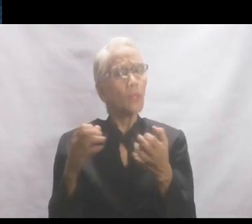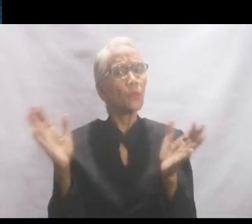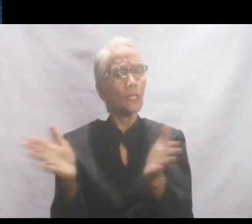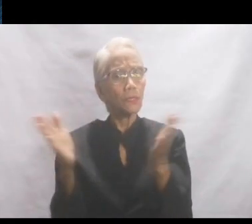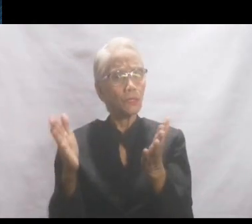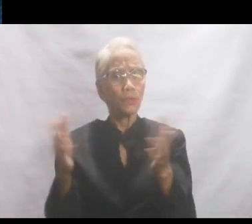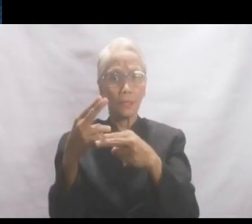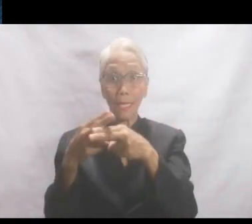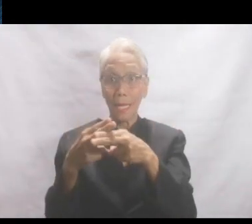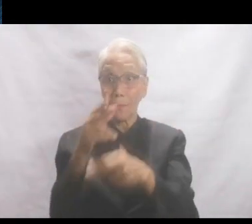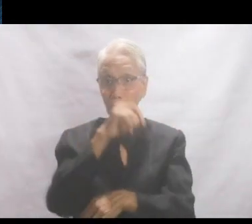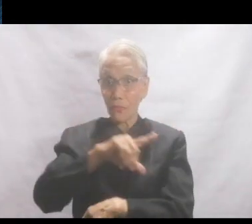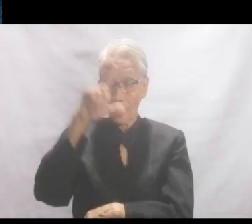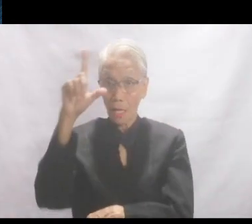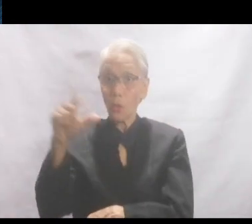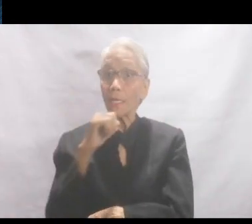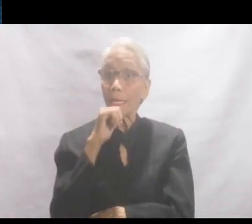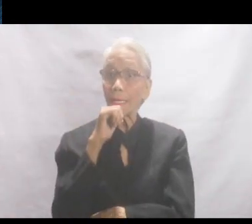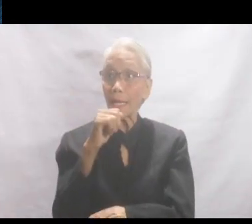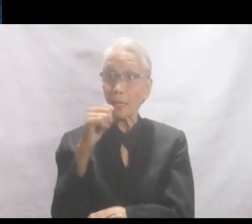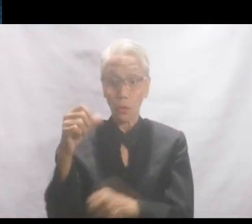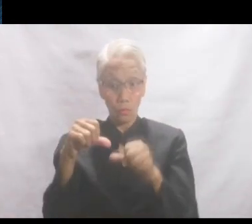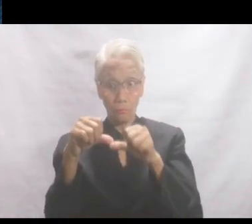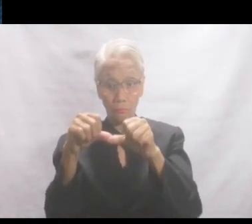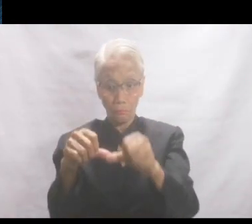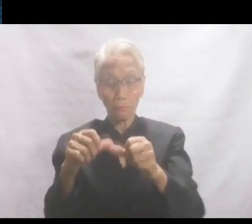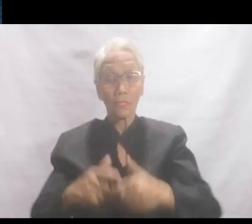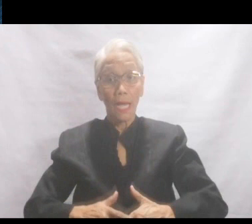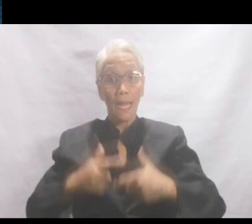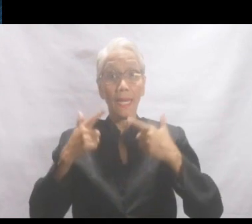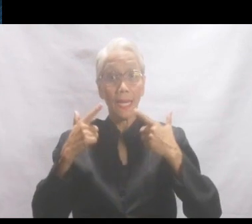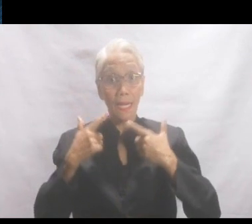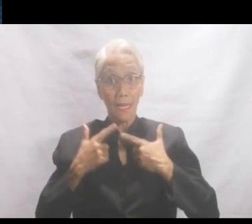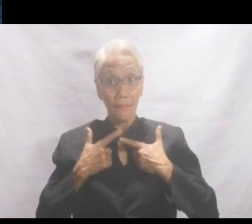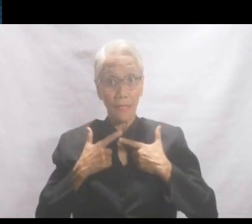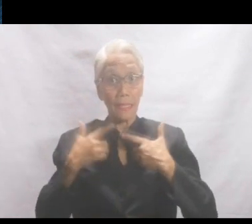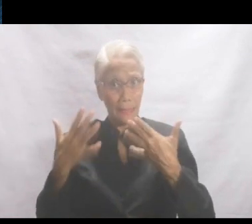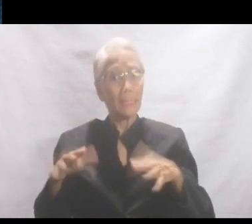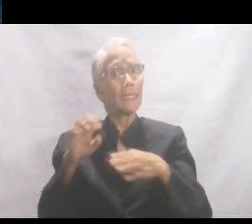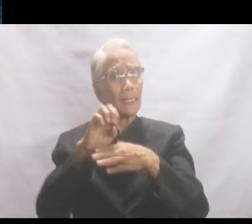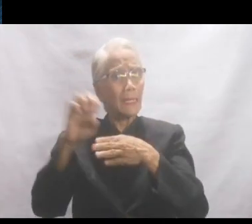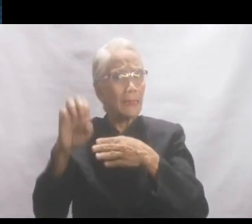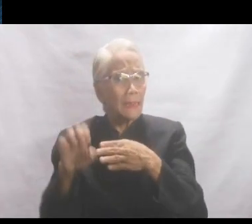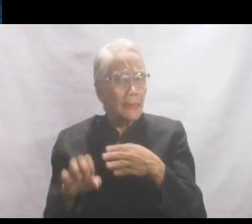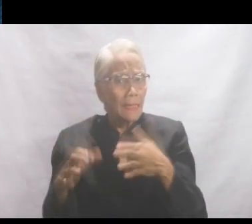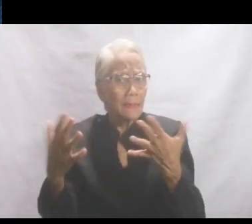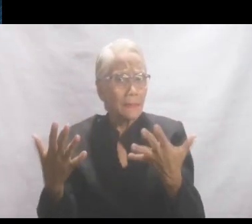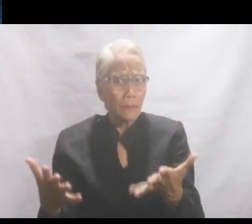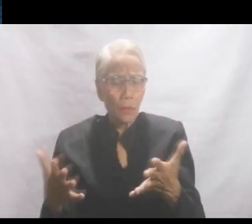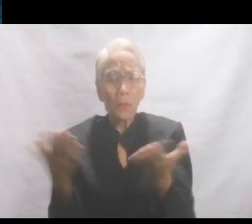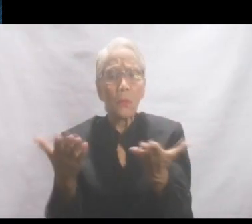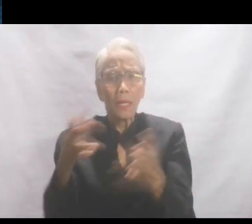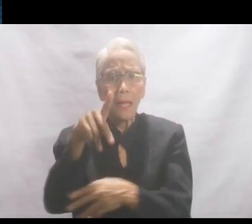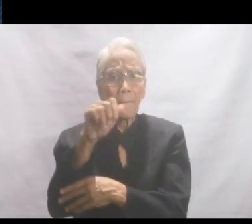want to urge you in the name of the Lord not to go on living the aimless kind of life that